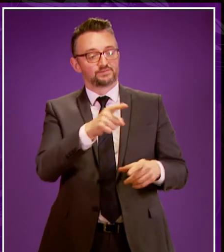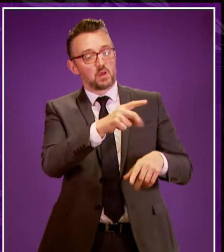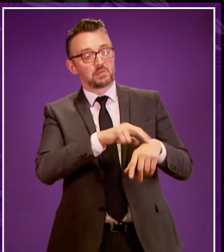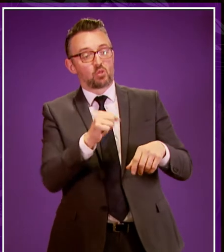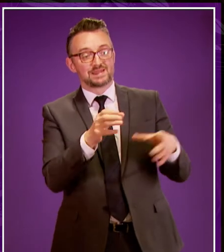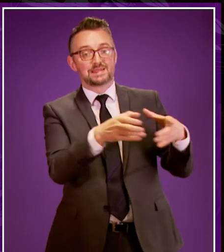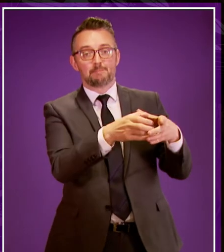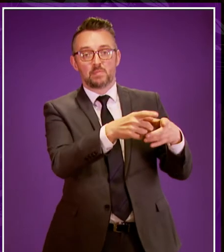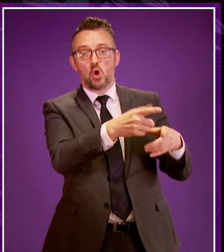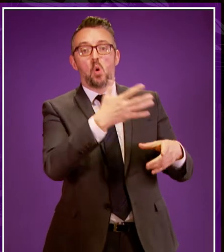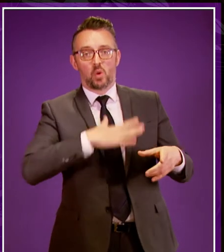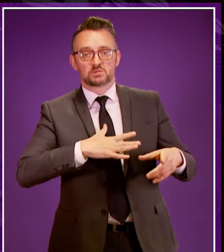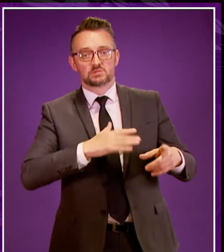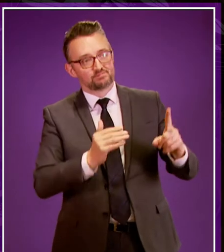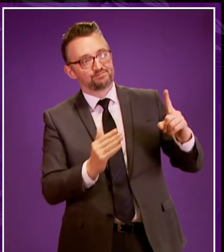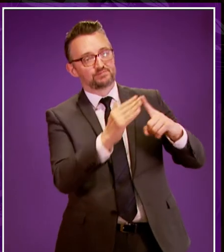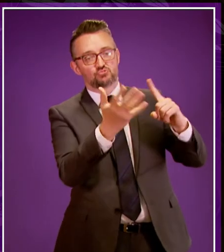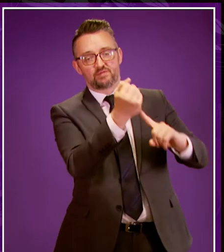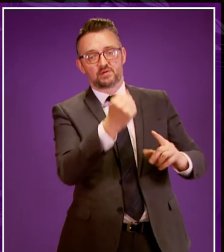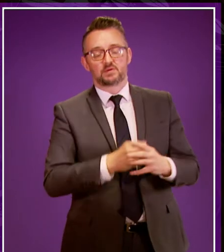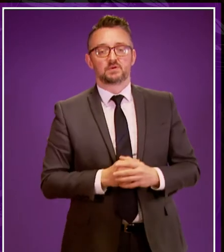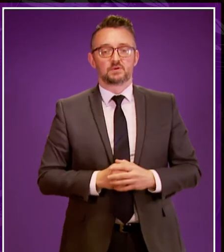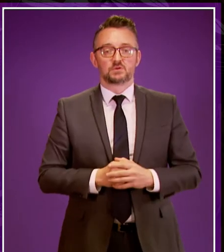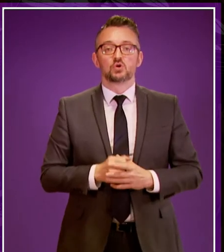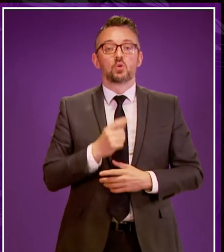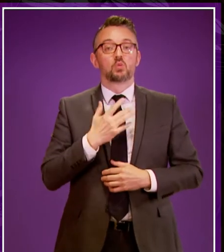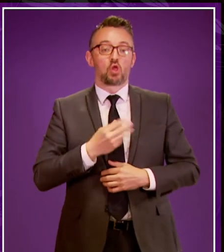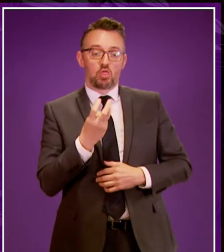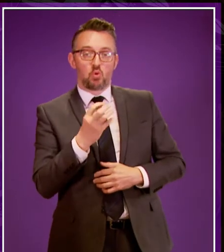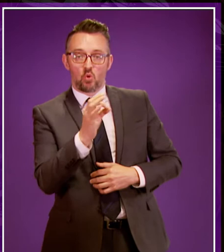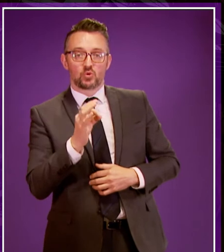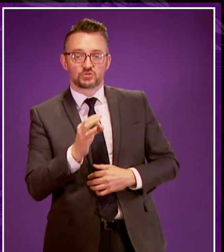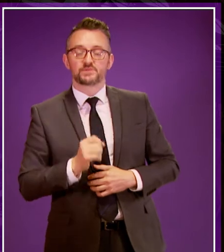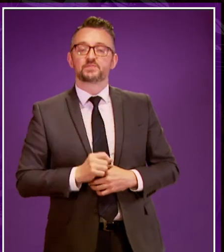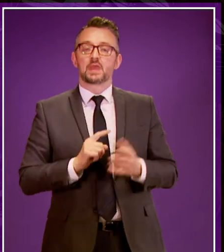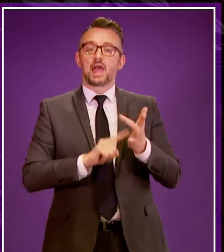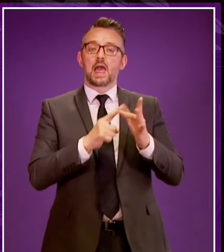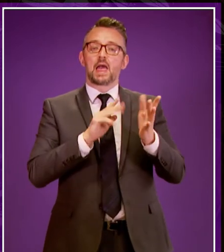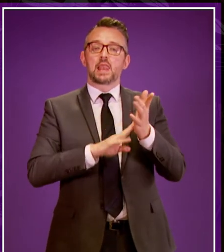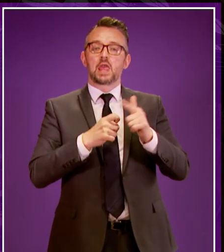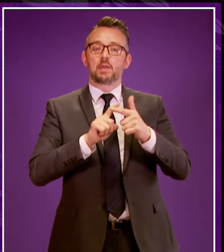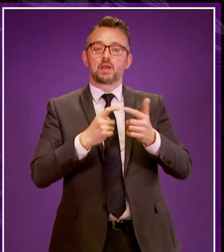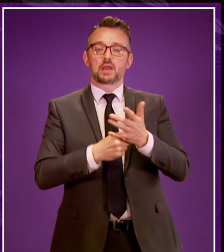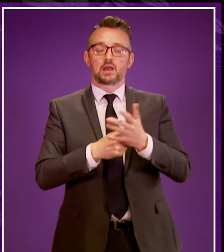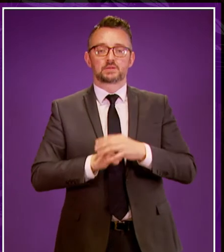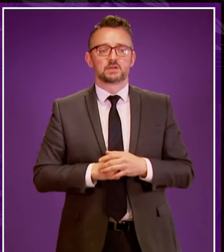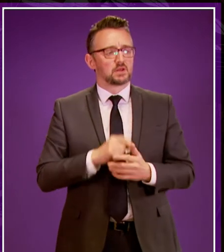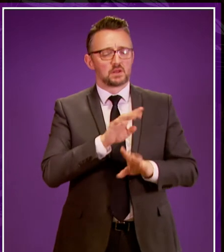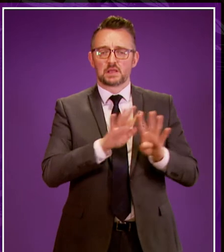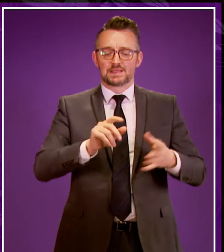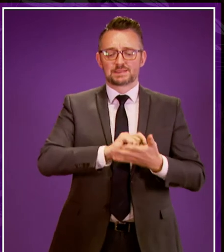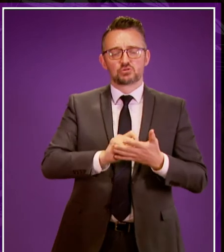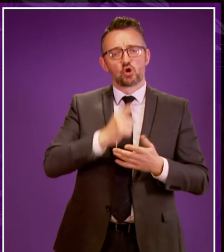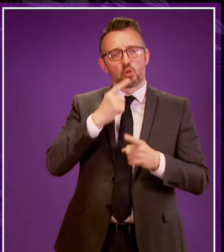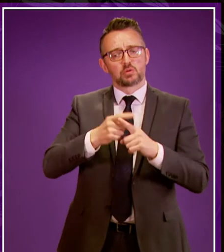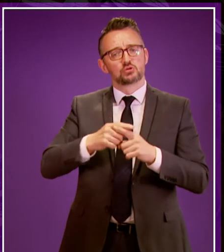are determined to do that as well. Three more brief questions if we can. Liam Kerr. Thank you, President and Officer. The Cabinet Secretary talks of